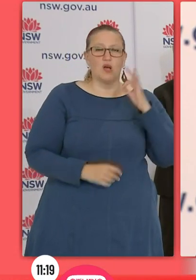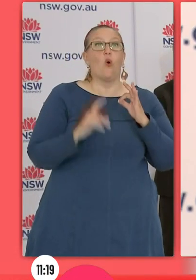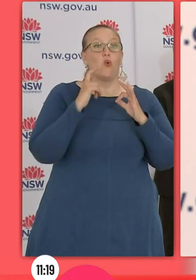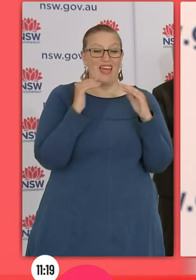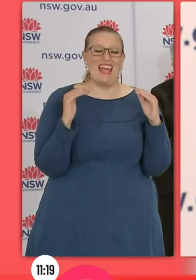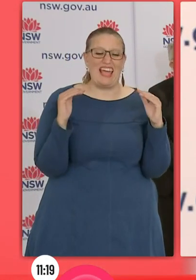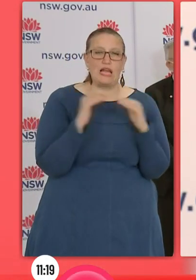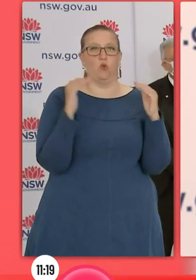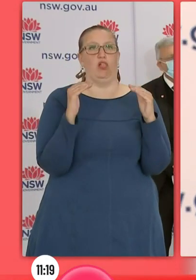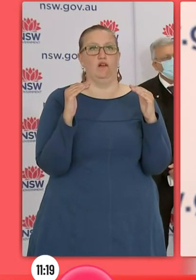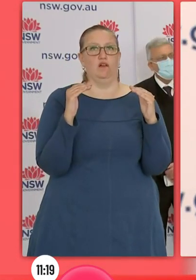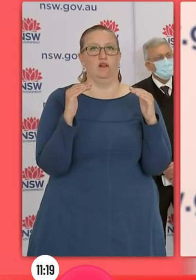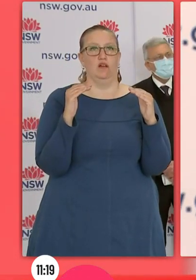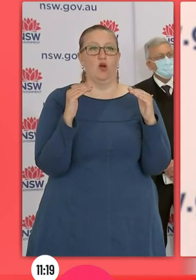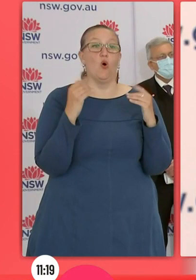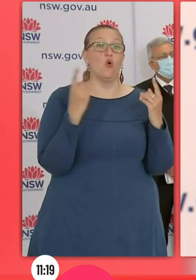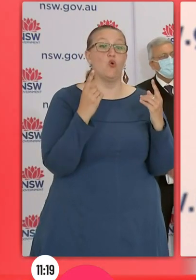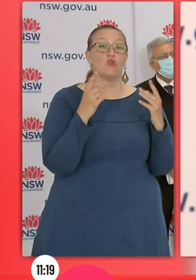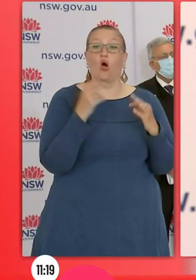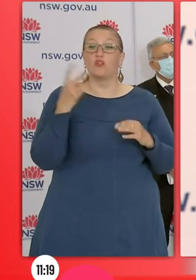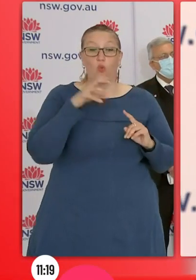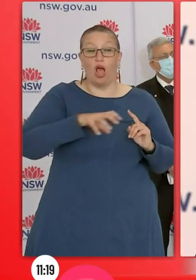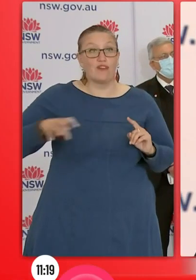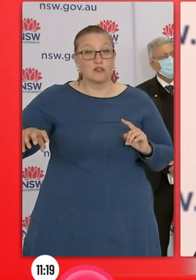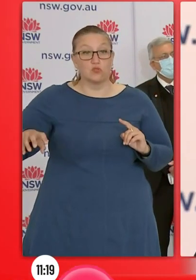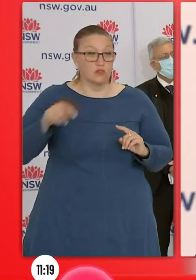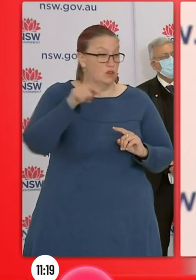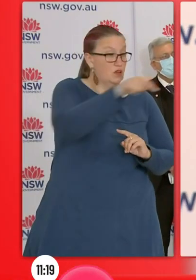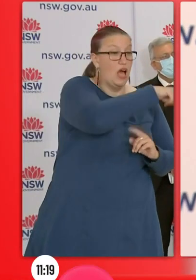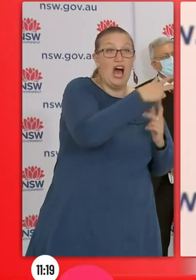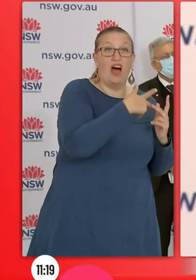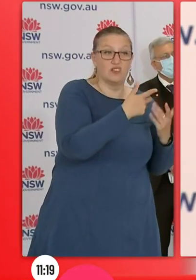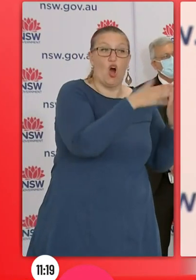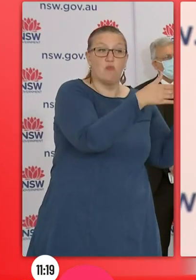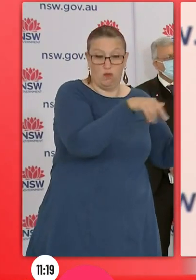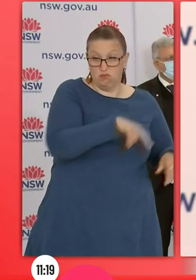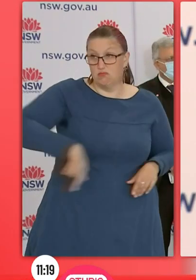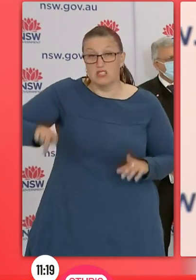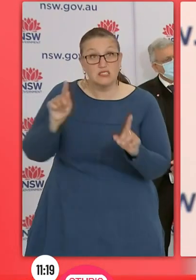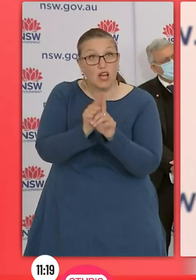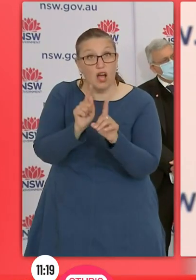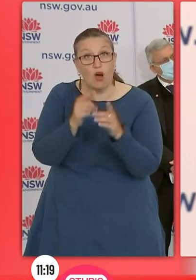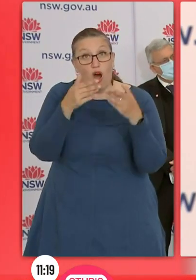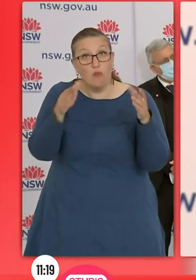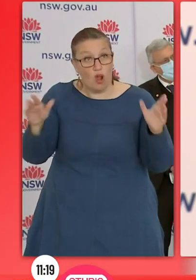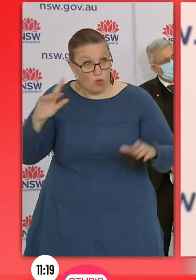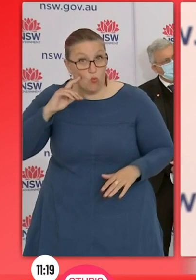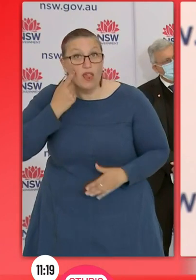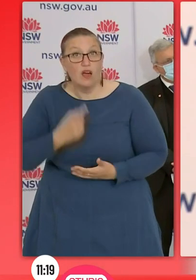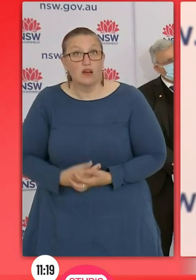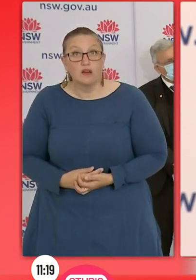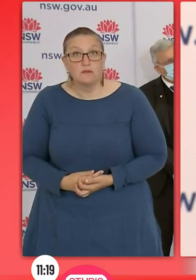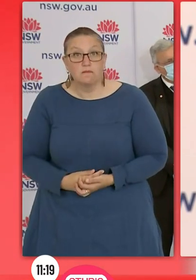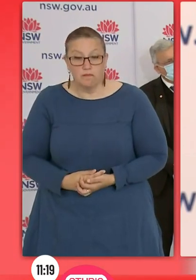get equal freedoms to people that aren't in hotspots? Well, look, we're obviously looking at all those issues, but I do want to say to every citizen, no matter where you